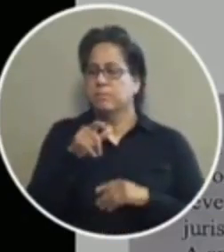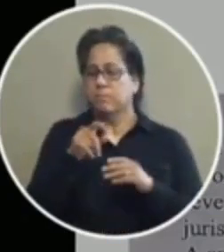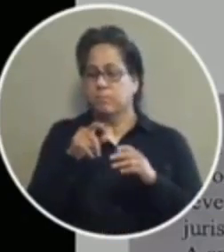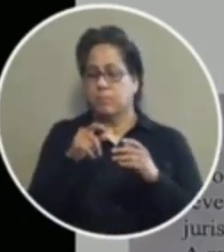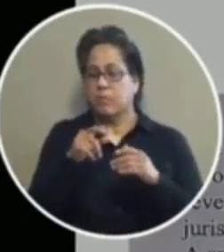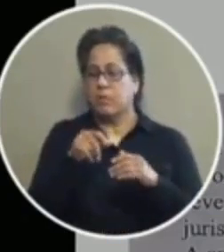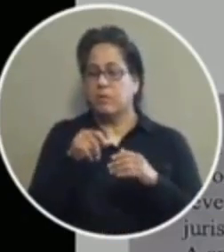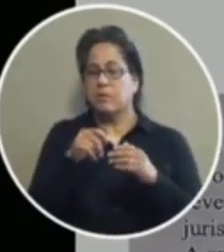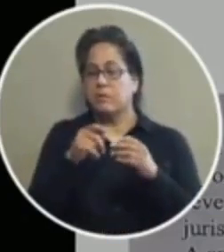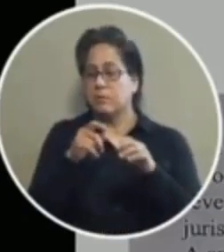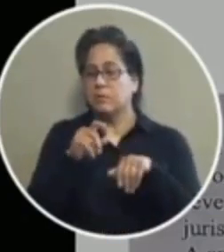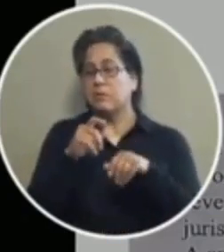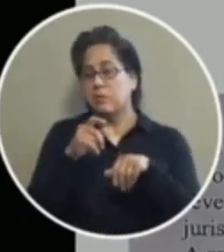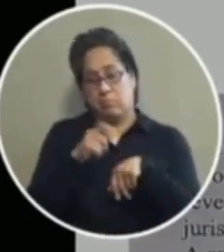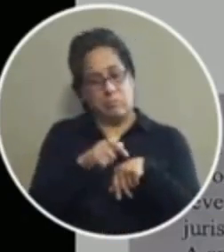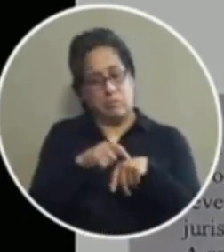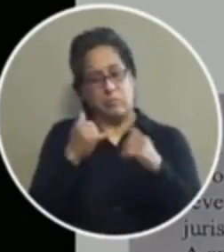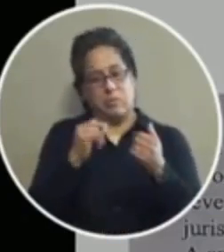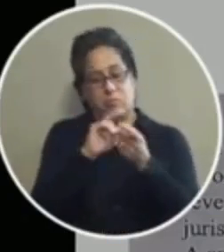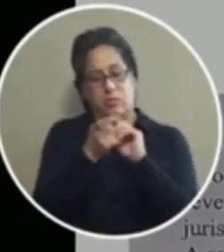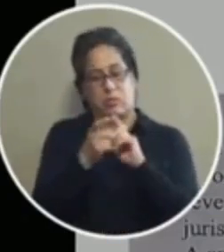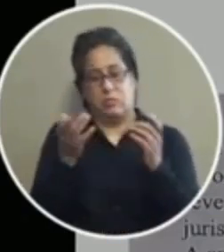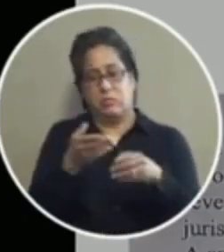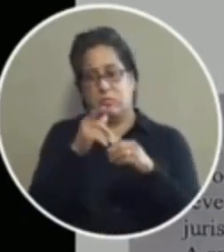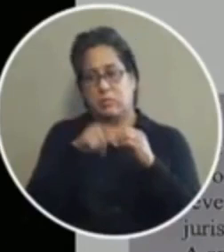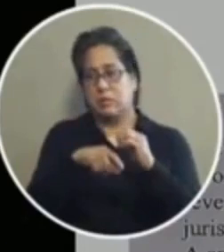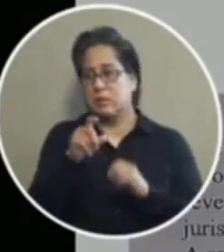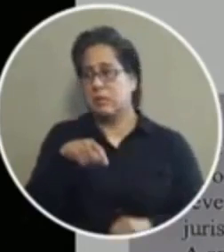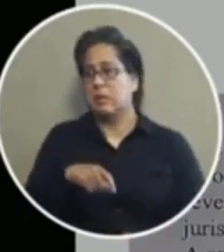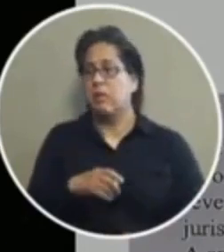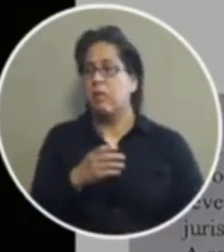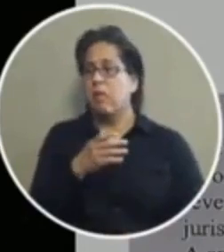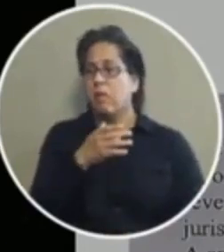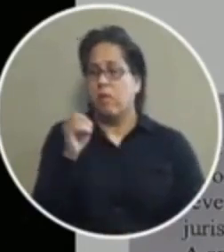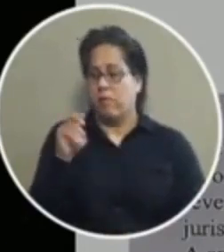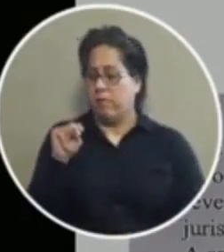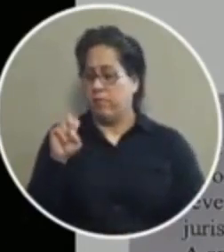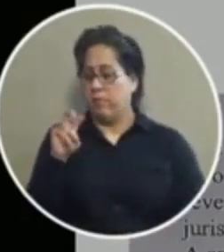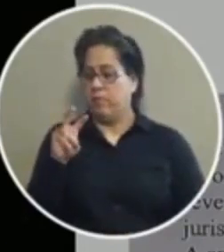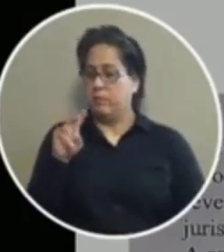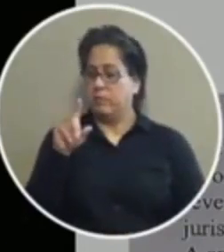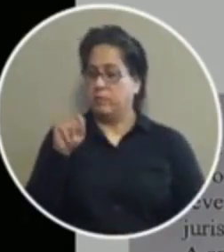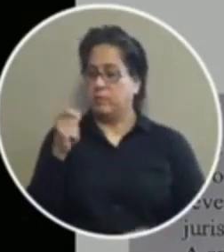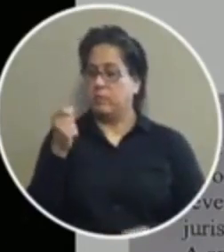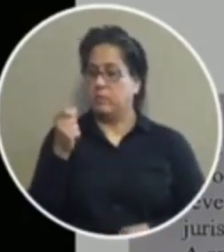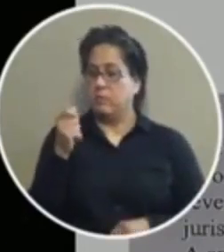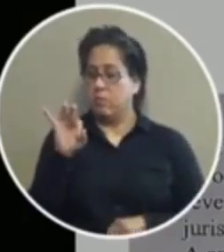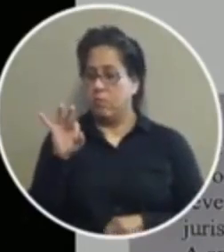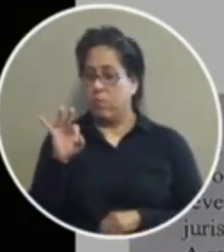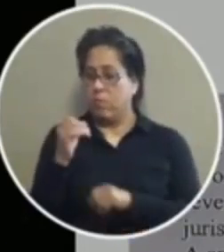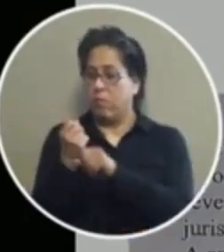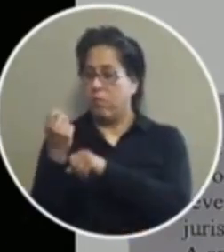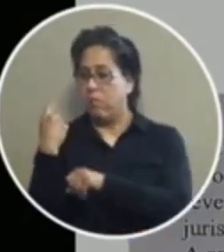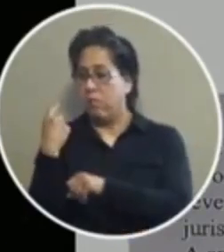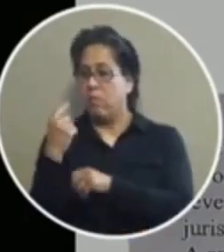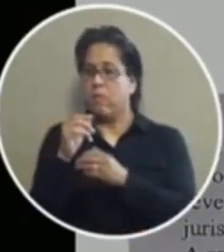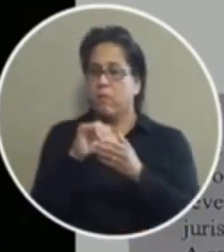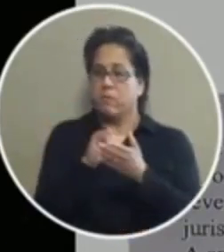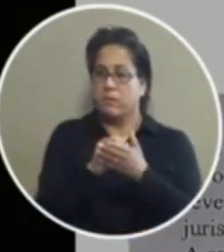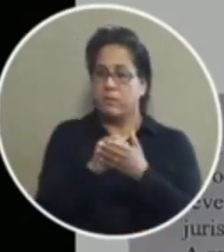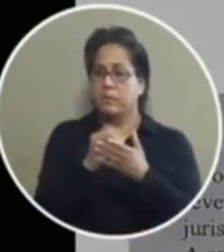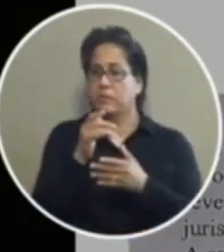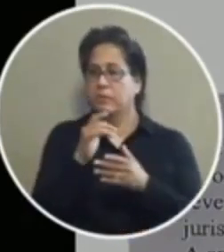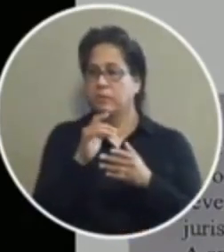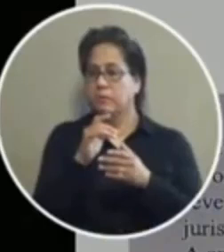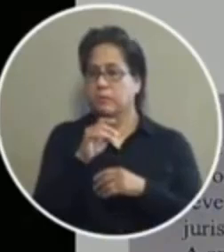time to make the change in el paso and in uh in november of 2019 you guys voted in favor of